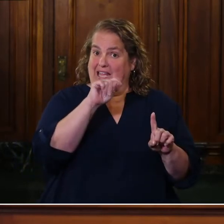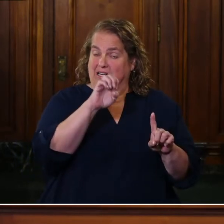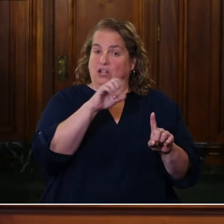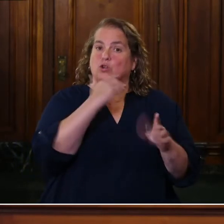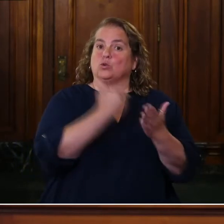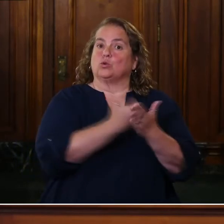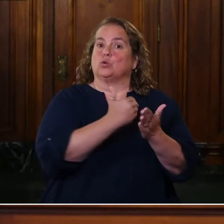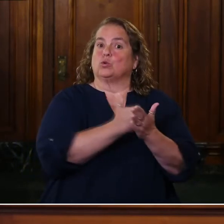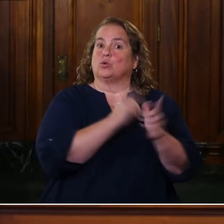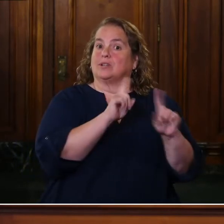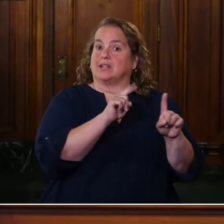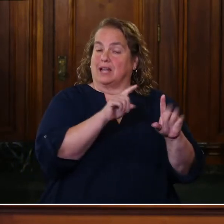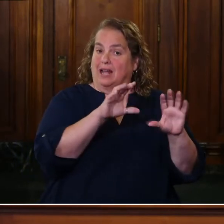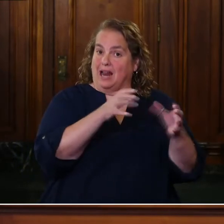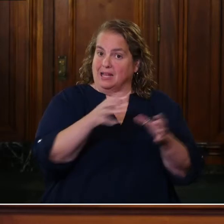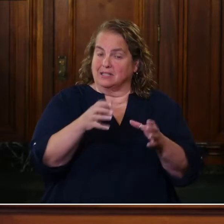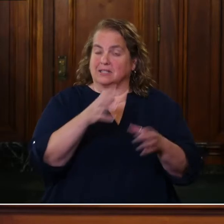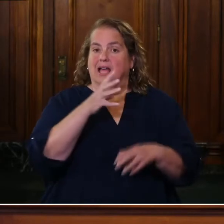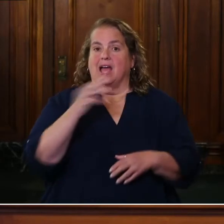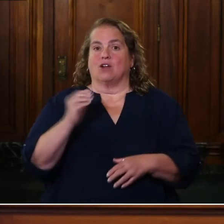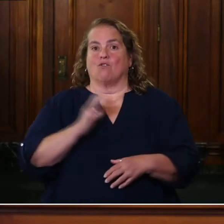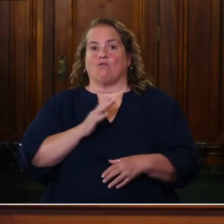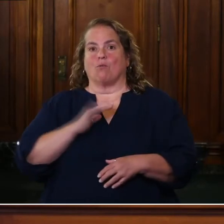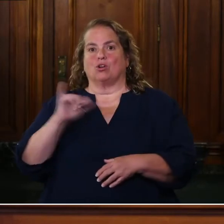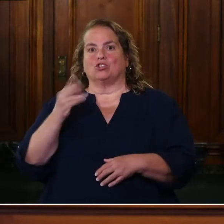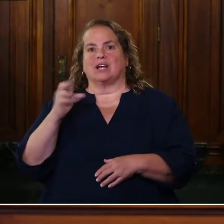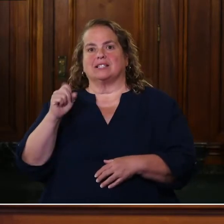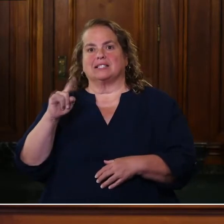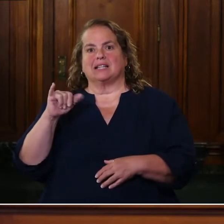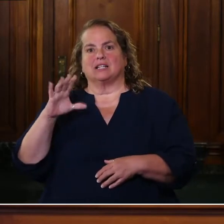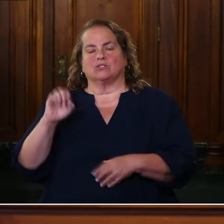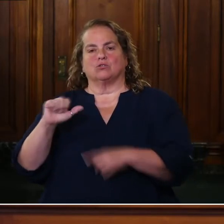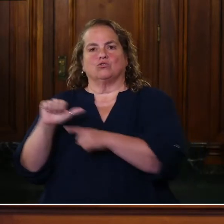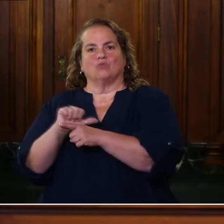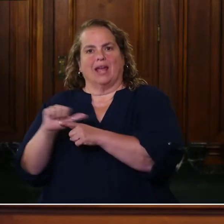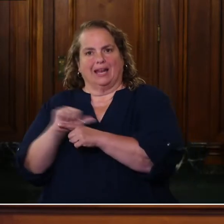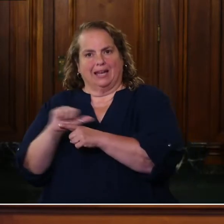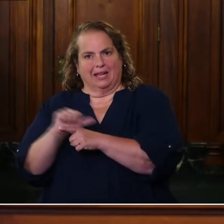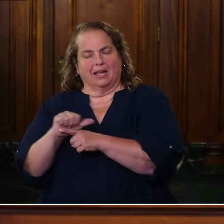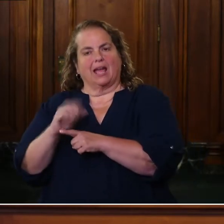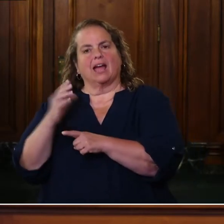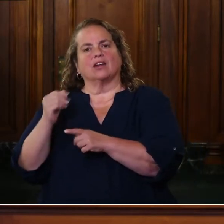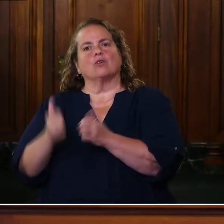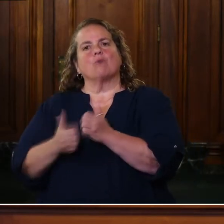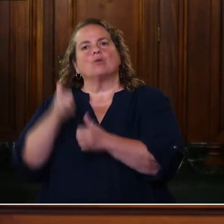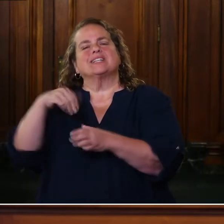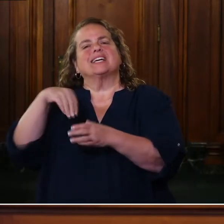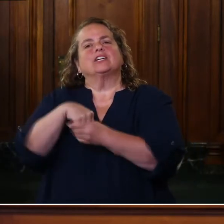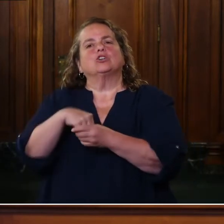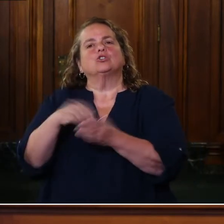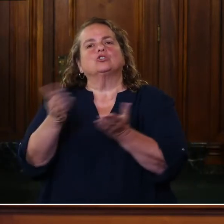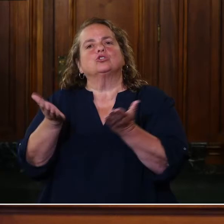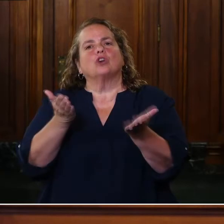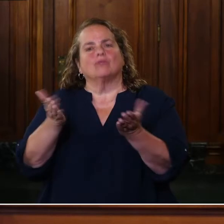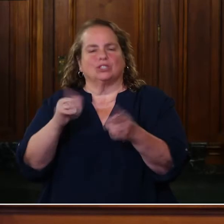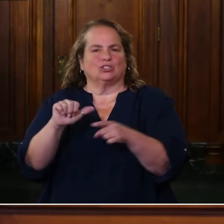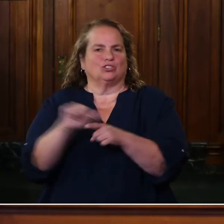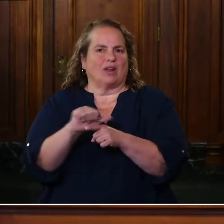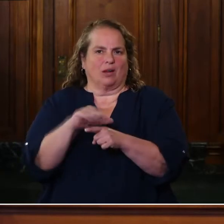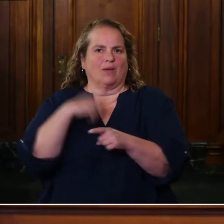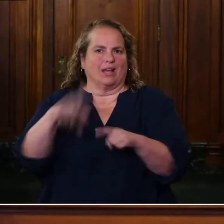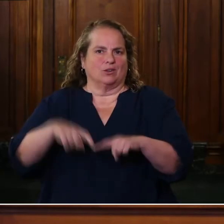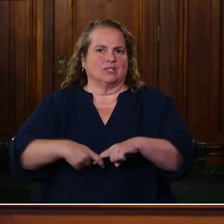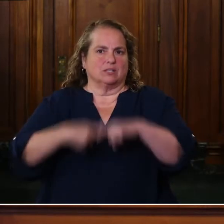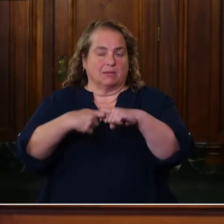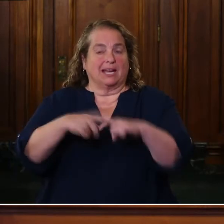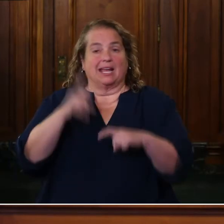as most of our training that's called in-service. And Kentucky has one of